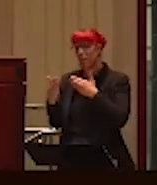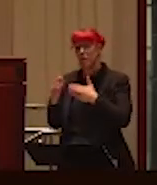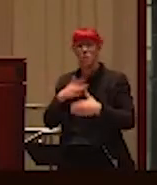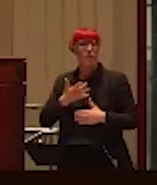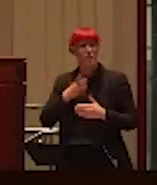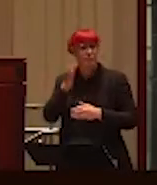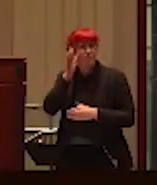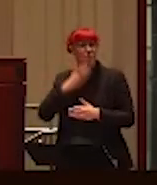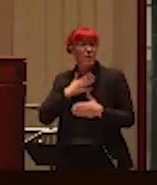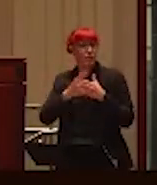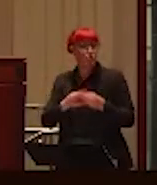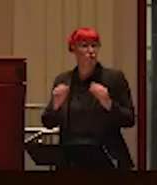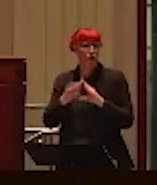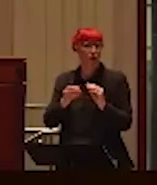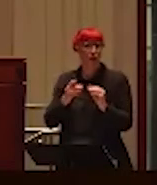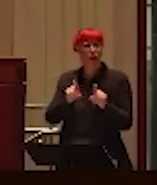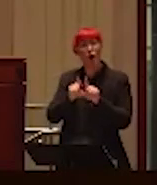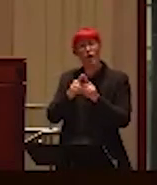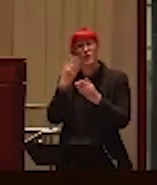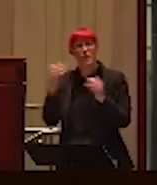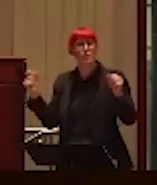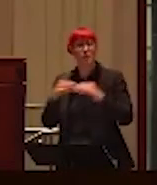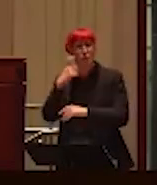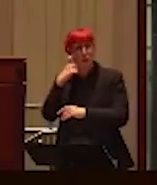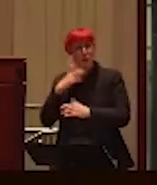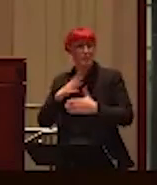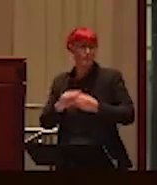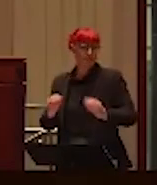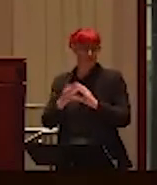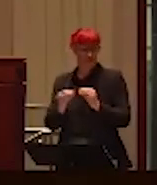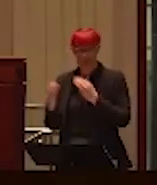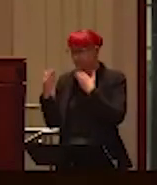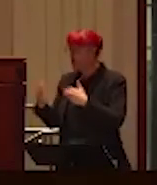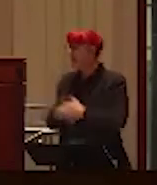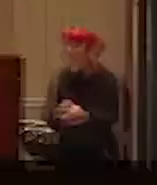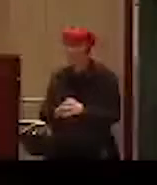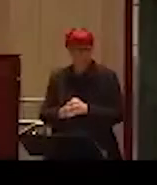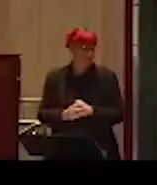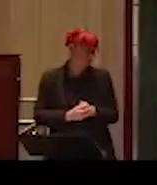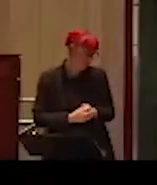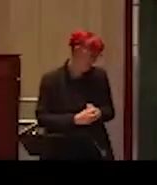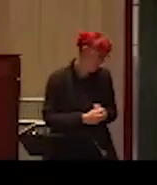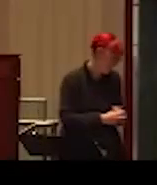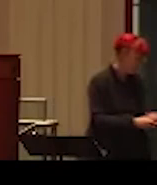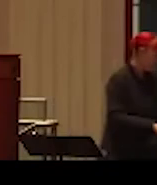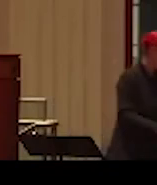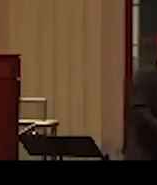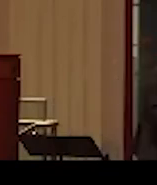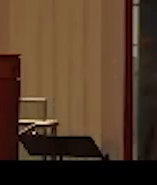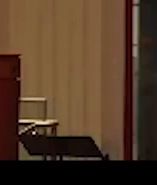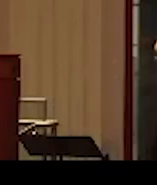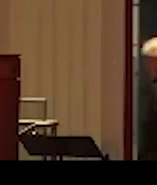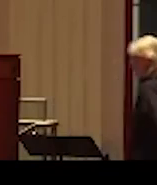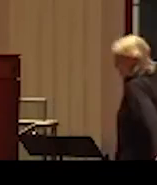listen to my story, and being here to witness it. So, thank you very much. Thank you. Thank you. Thank you so much, Michael. Thank you, for sharing